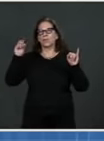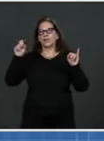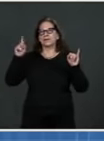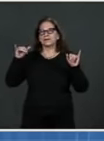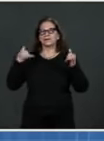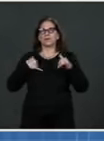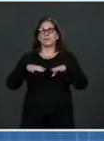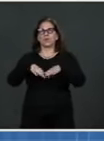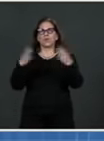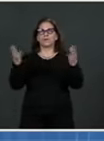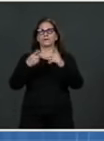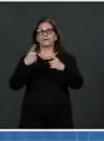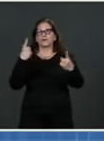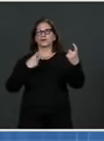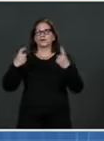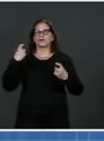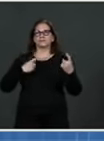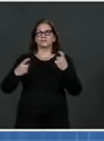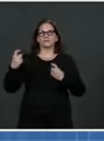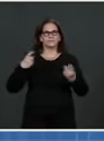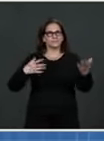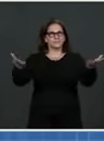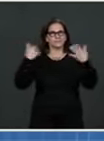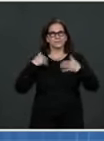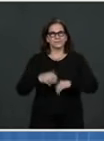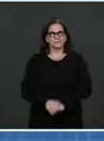First question will go to Ed O'Keefe at CBS.